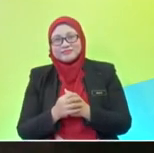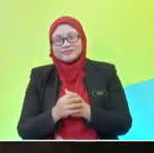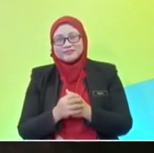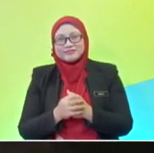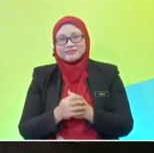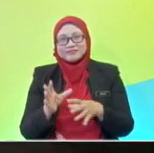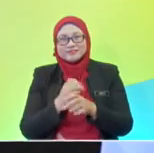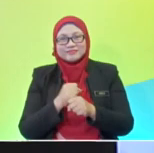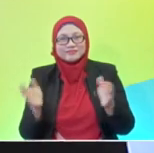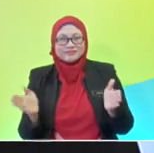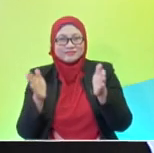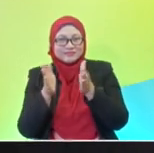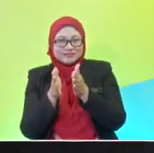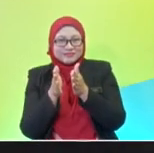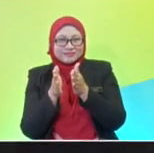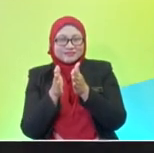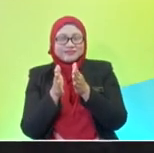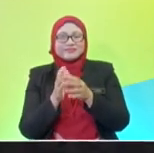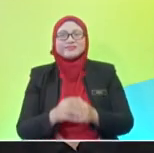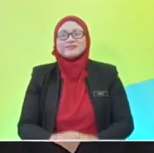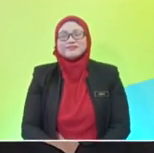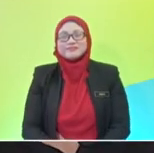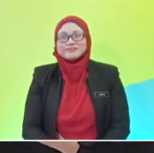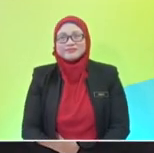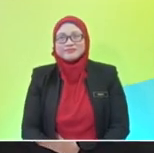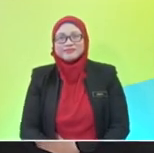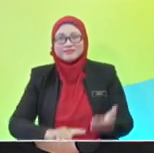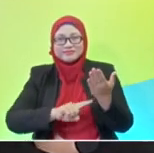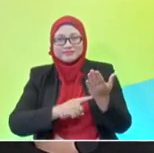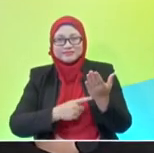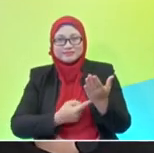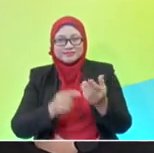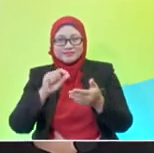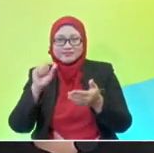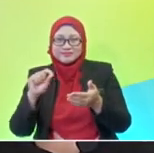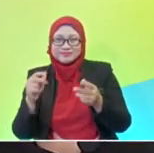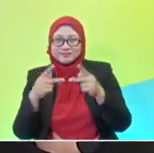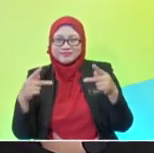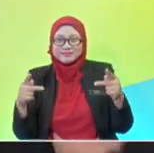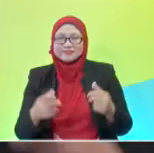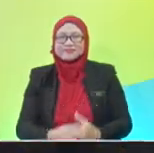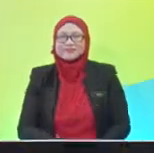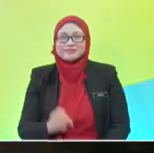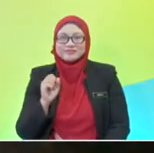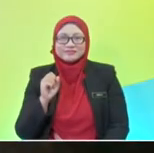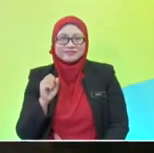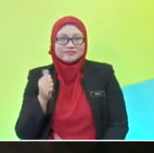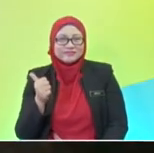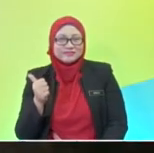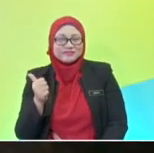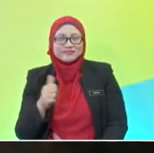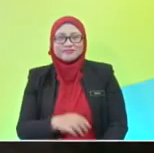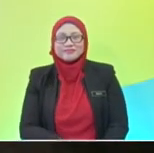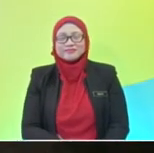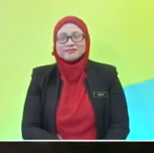got the smallest. Alright, Shafiq, start writing your lyrics. Okay. Alright, teacher, in the meantime, if